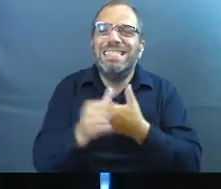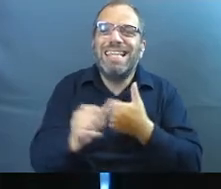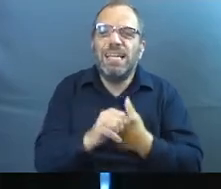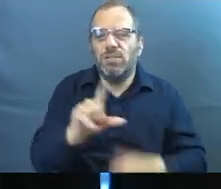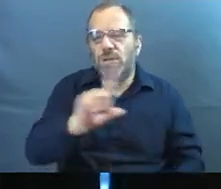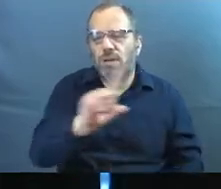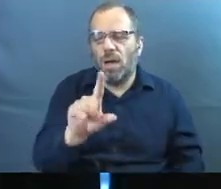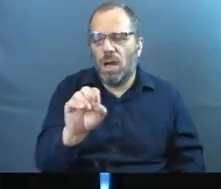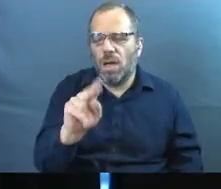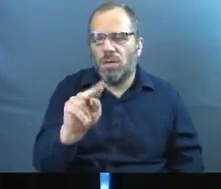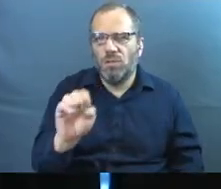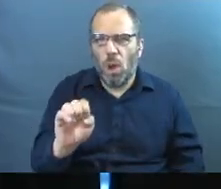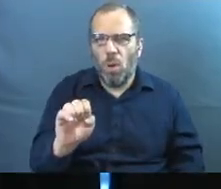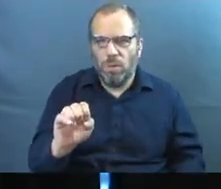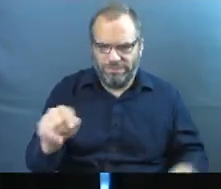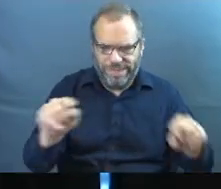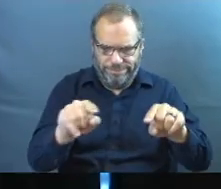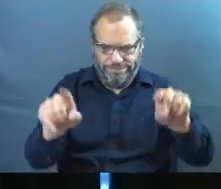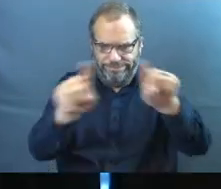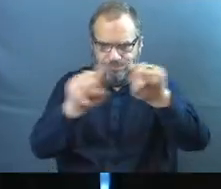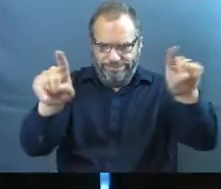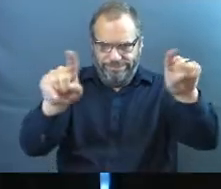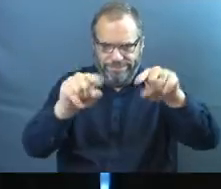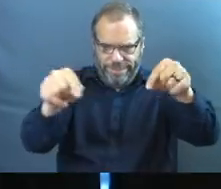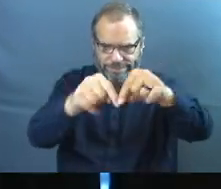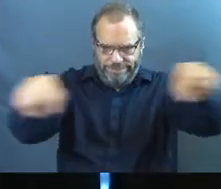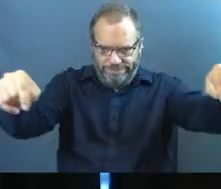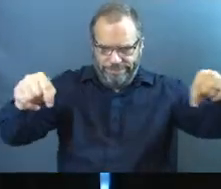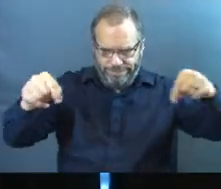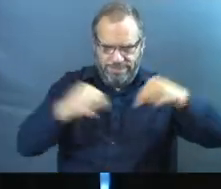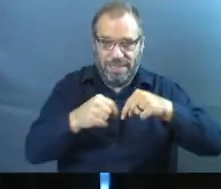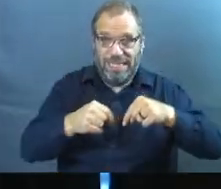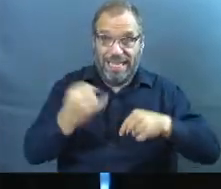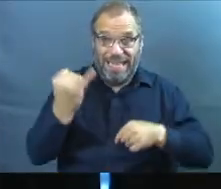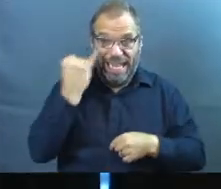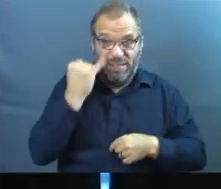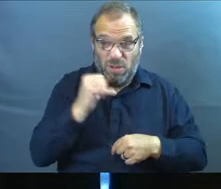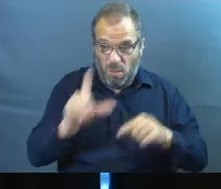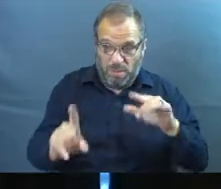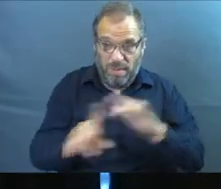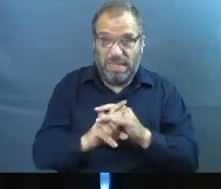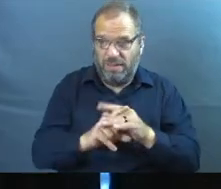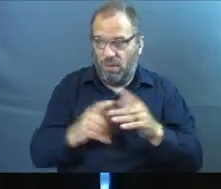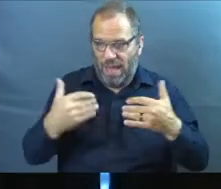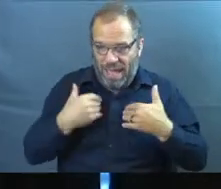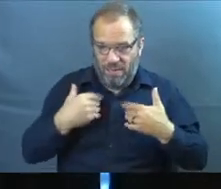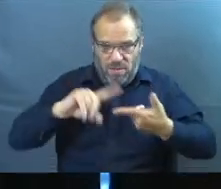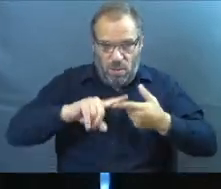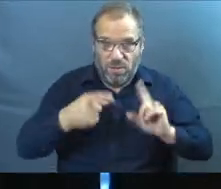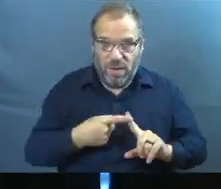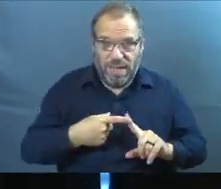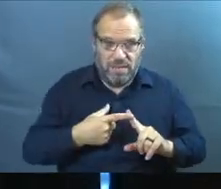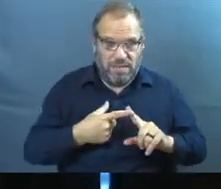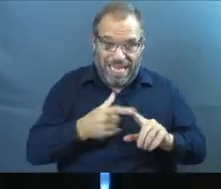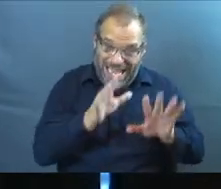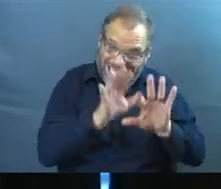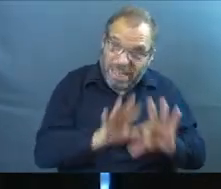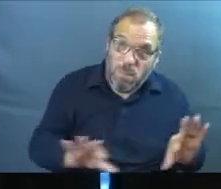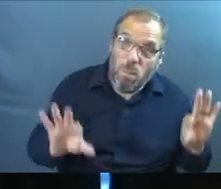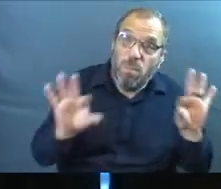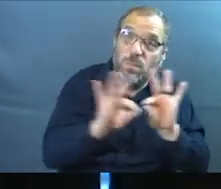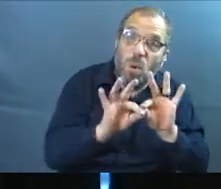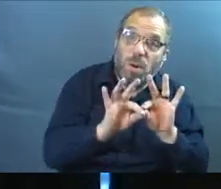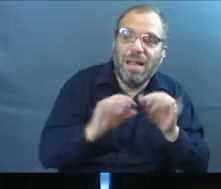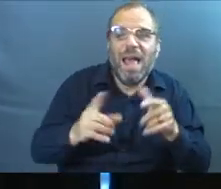If we don't believe that showing up is important, if we don't believe that having those kind of people in our life is significant,